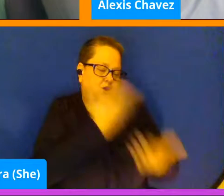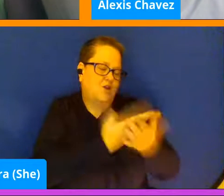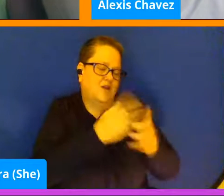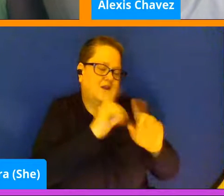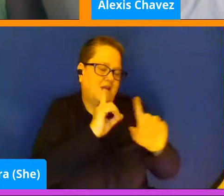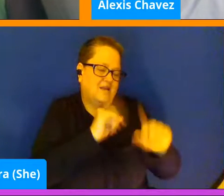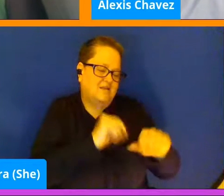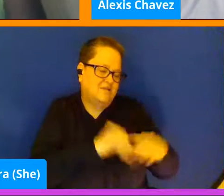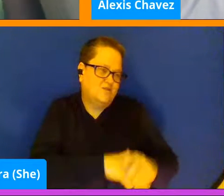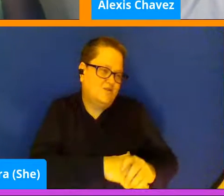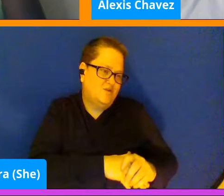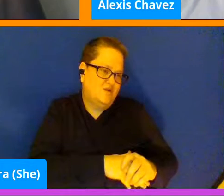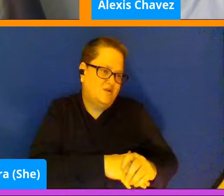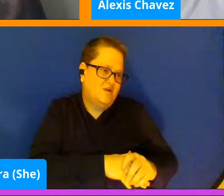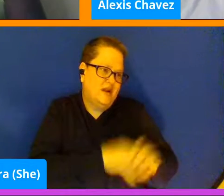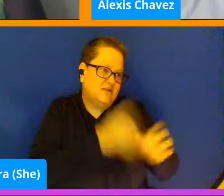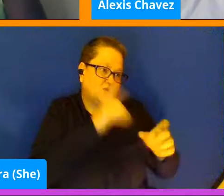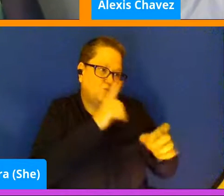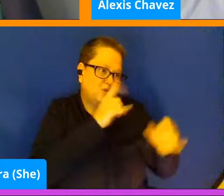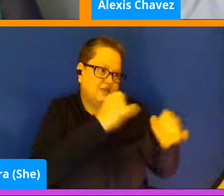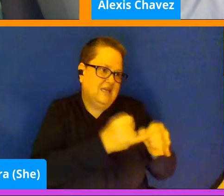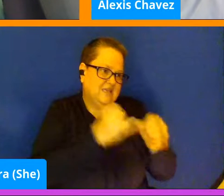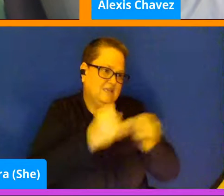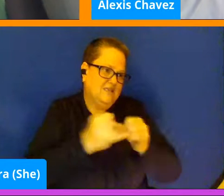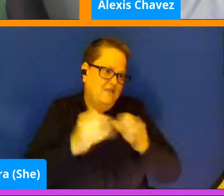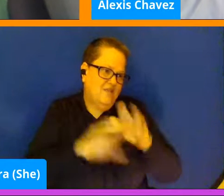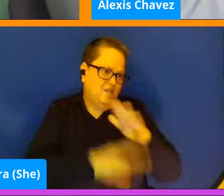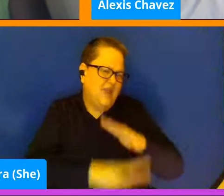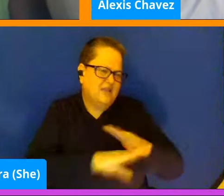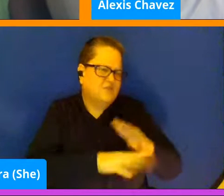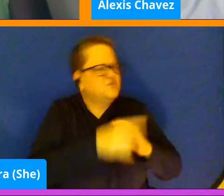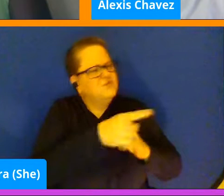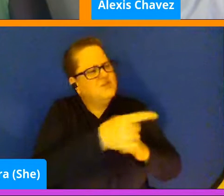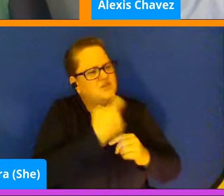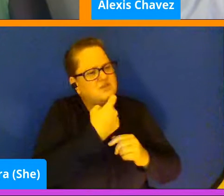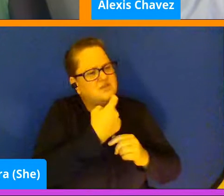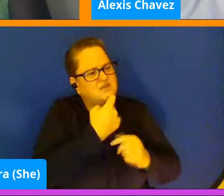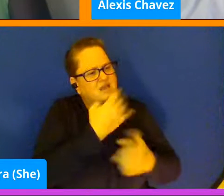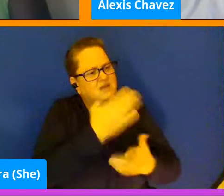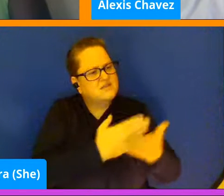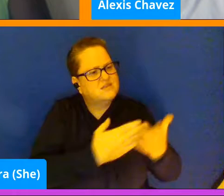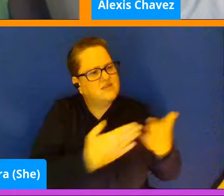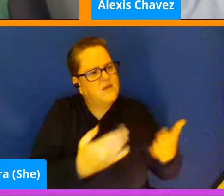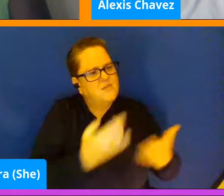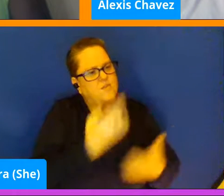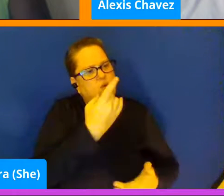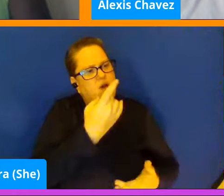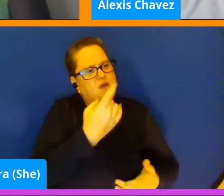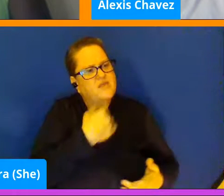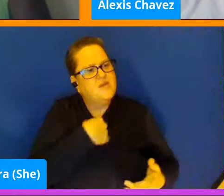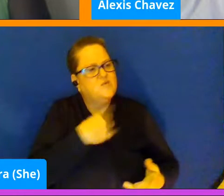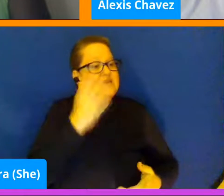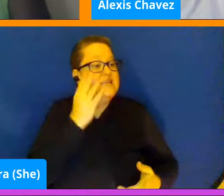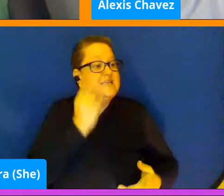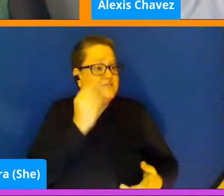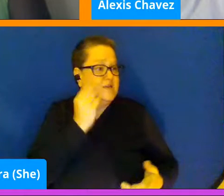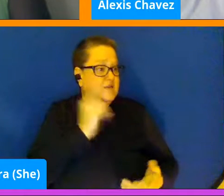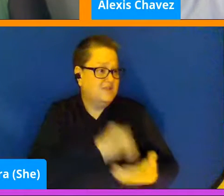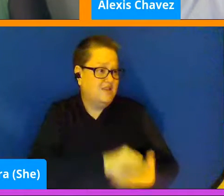very individually based. But what would you say to somebody who was experiencing that?